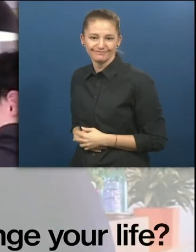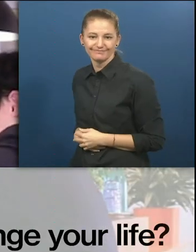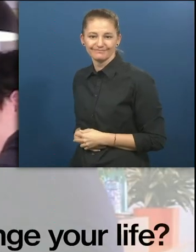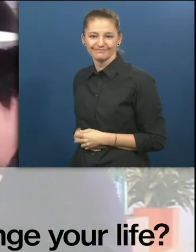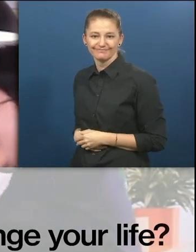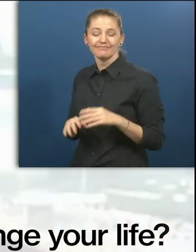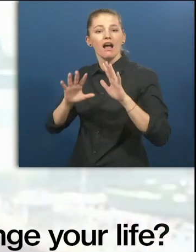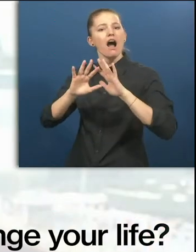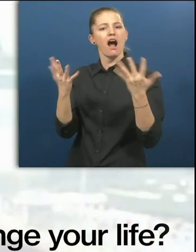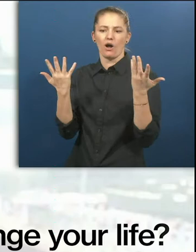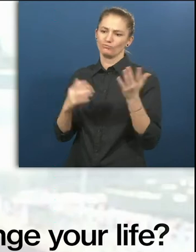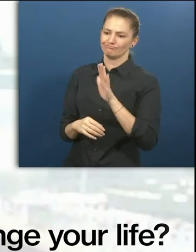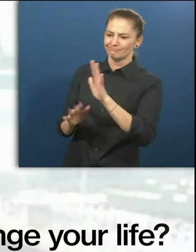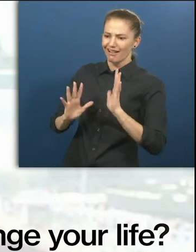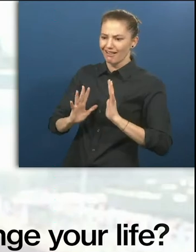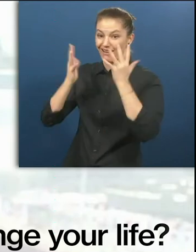change your life?